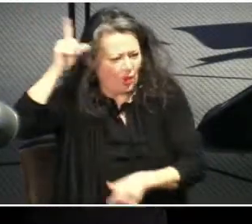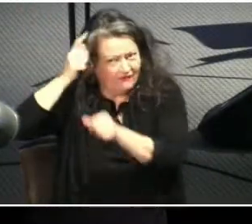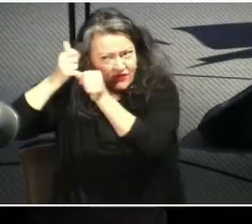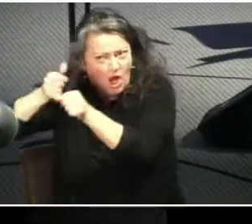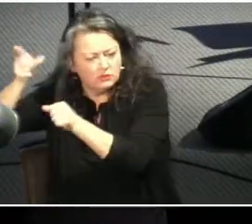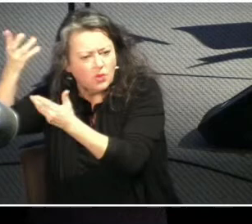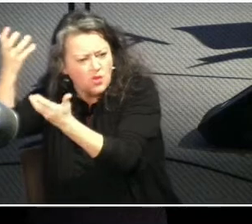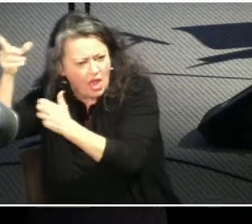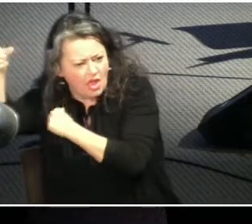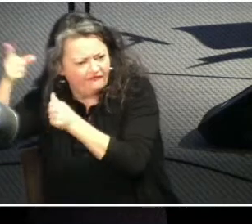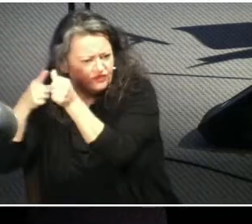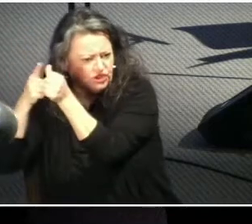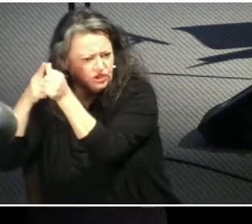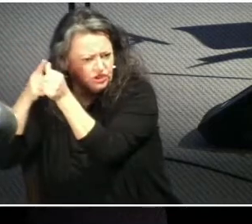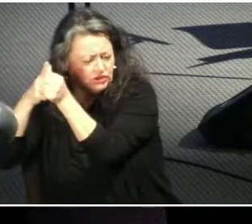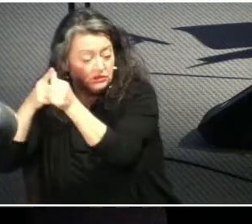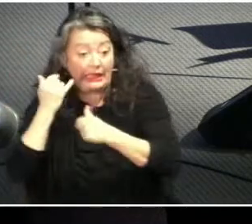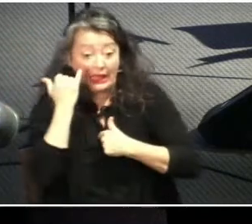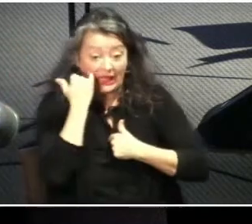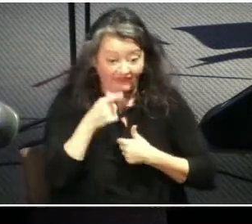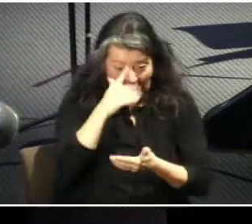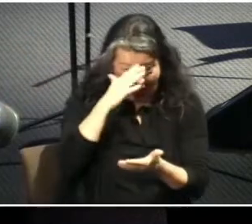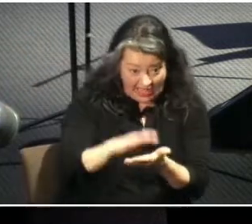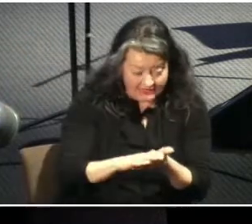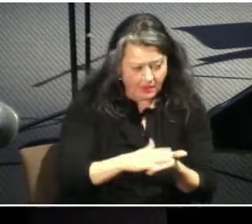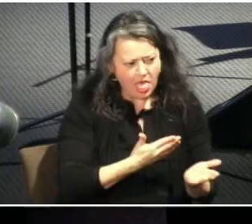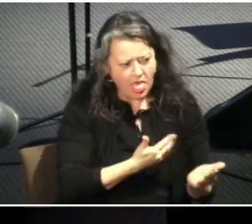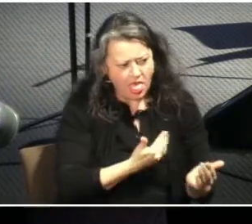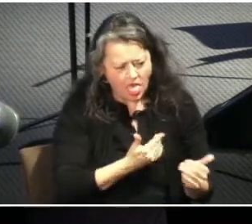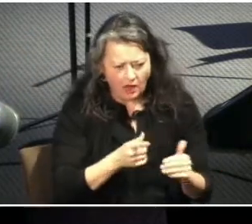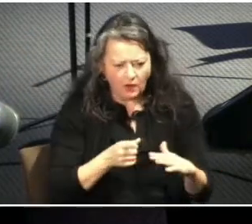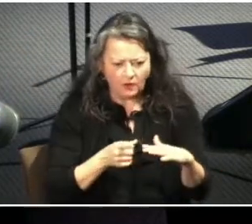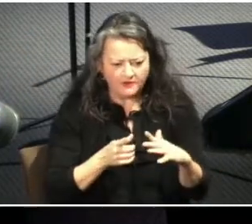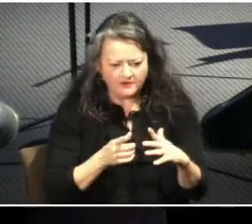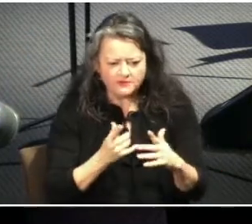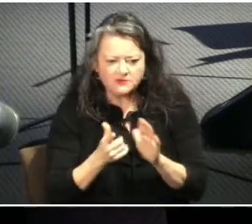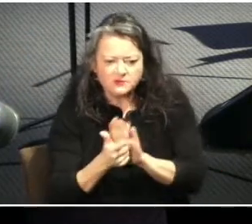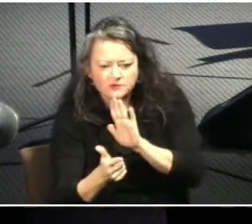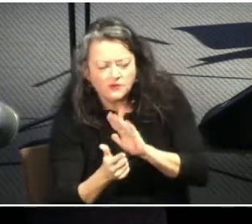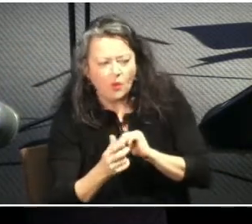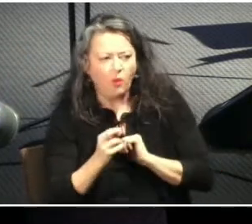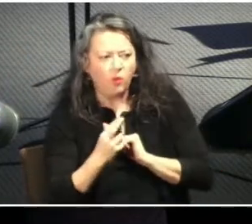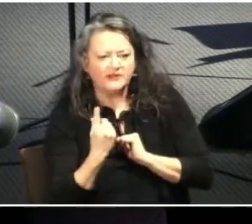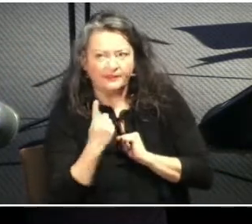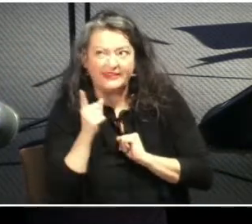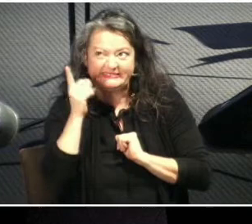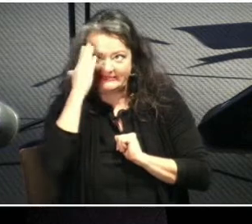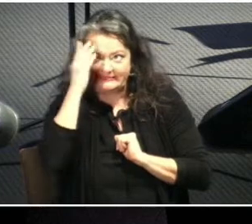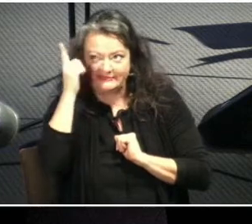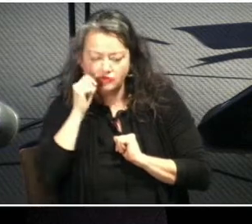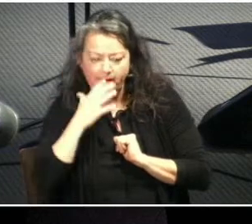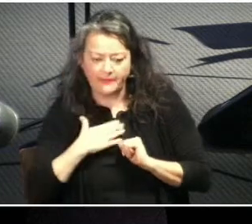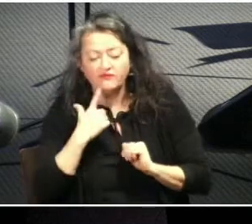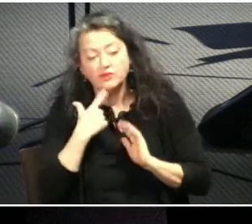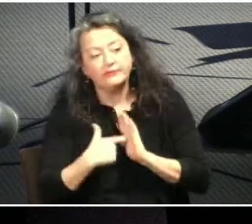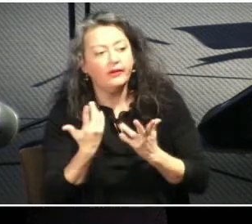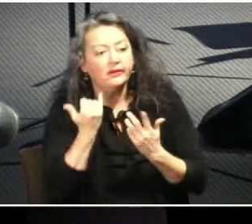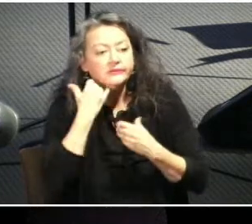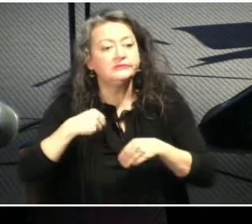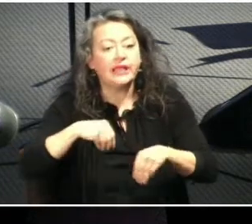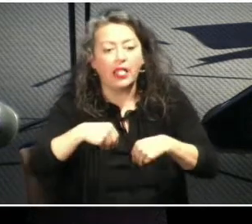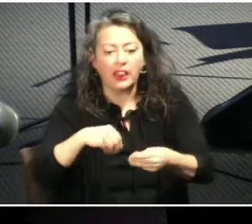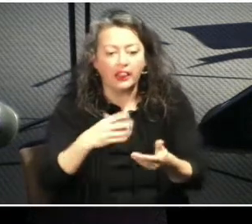A wife should not obey or aid a husband in doing things that God forbids, such as selling drugs